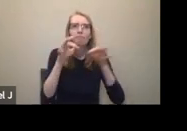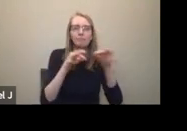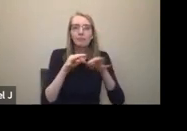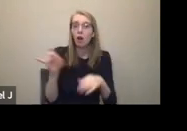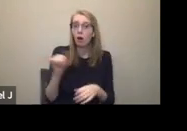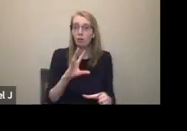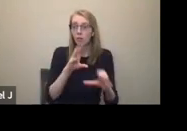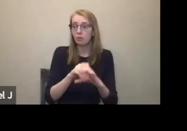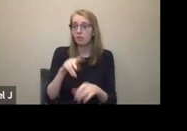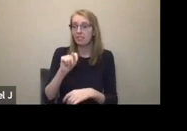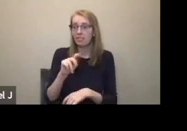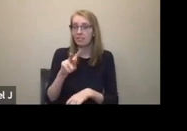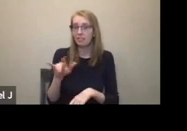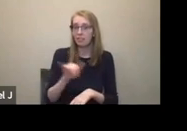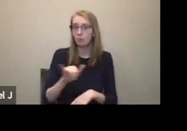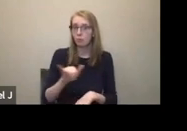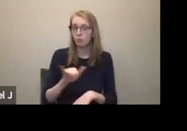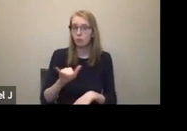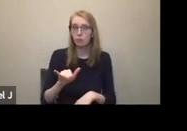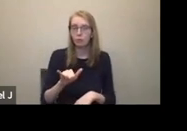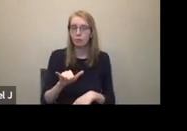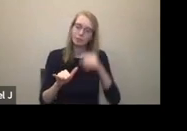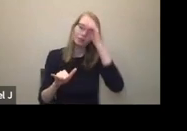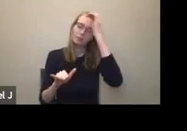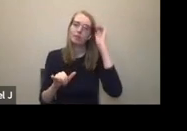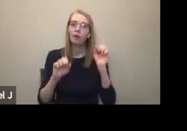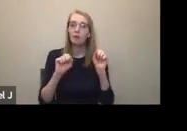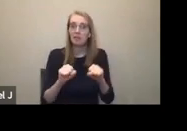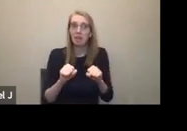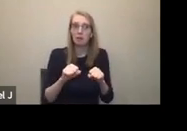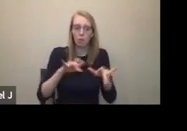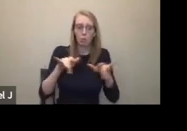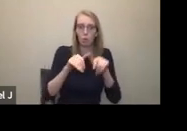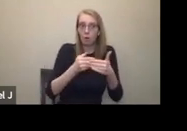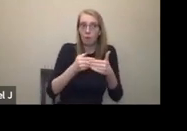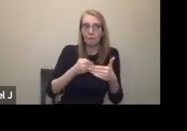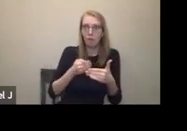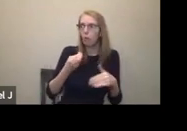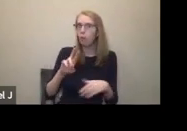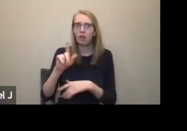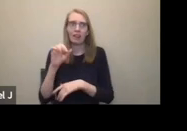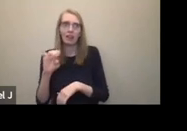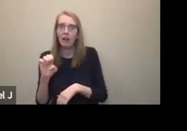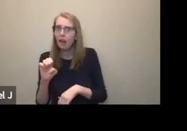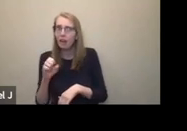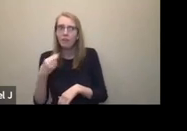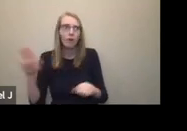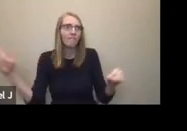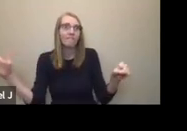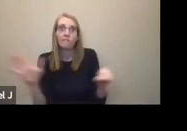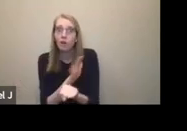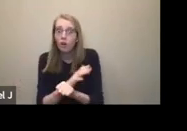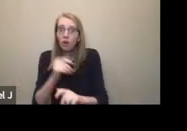society, and it's amazing. So you can pre-record your audio descriptions, you can do it live in the part of the show for the whole audience.